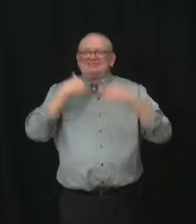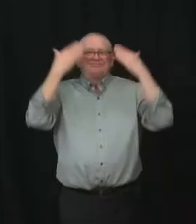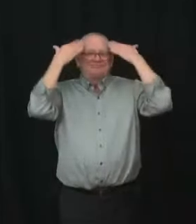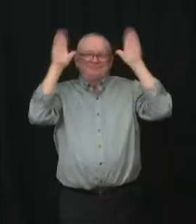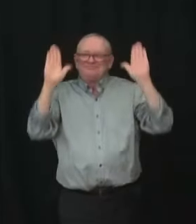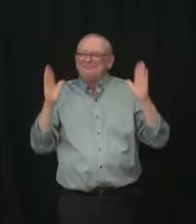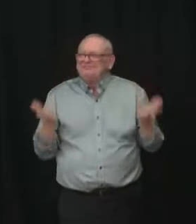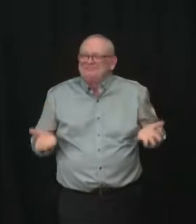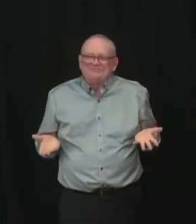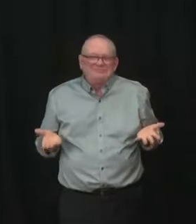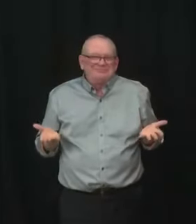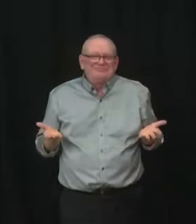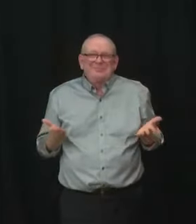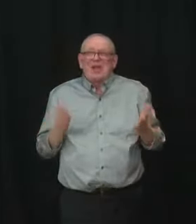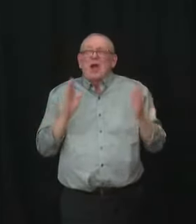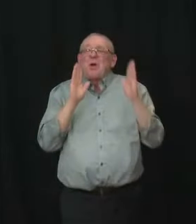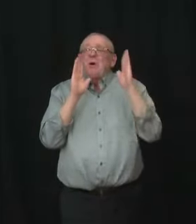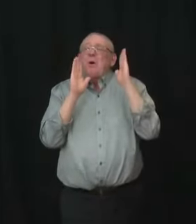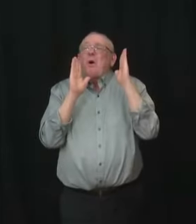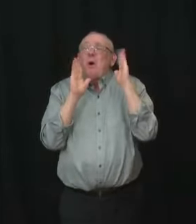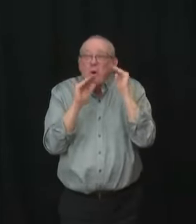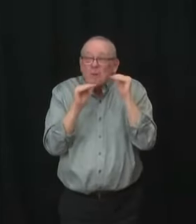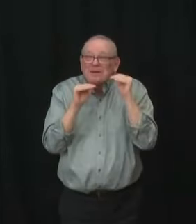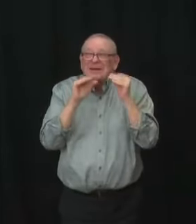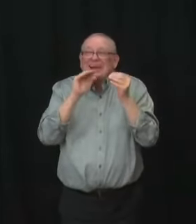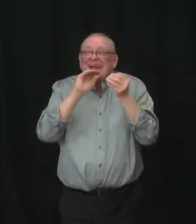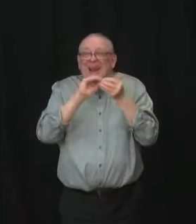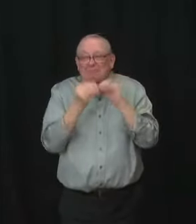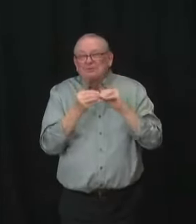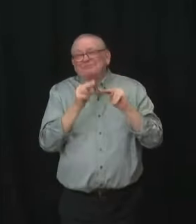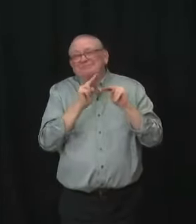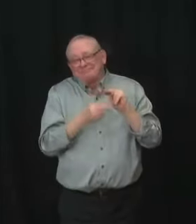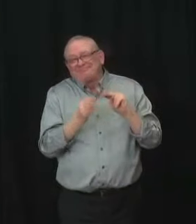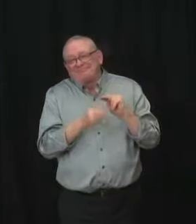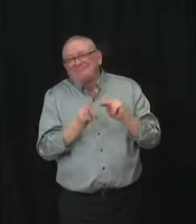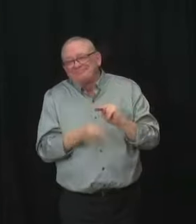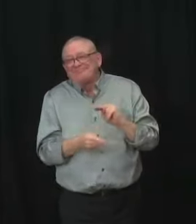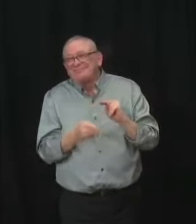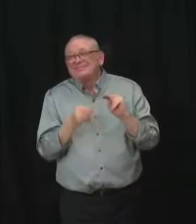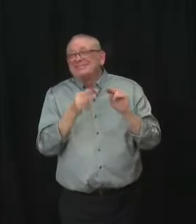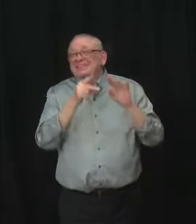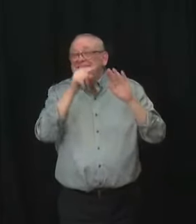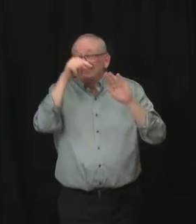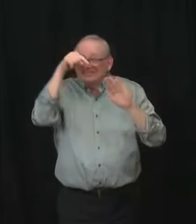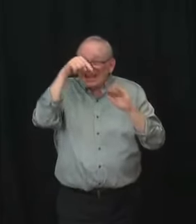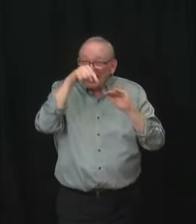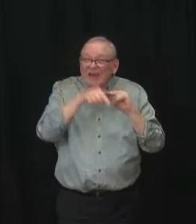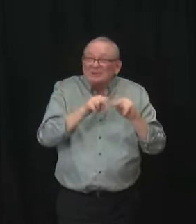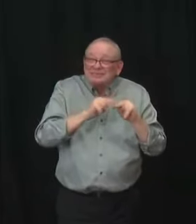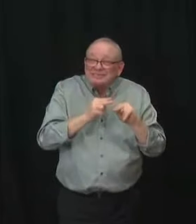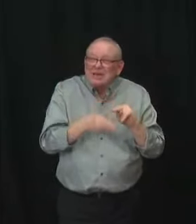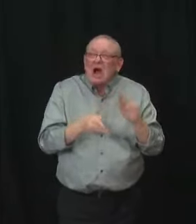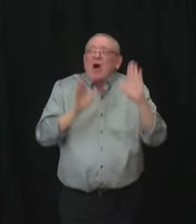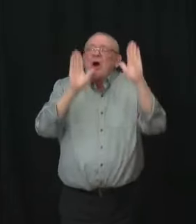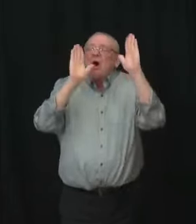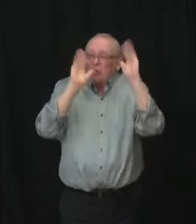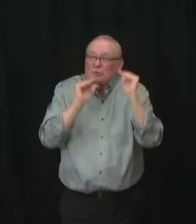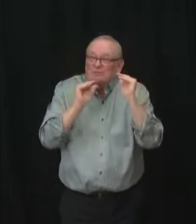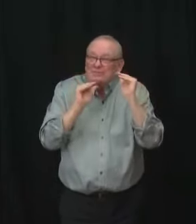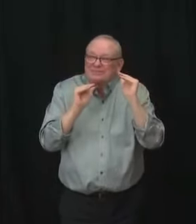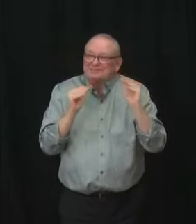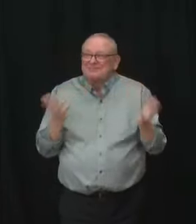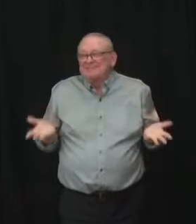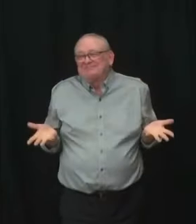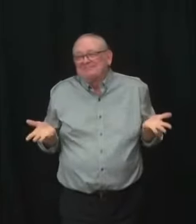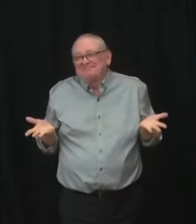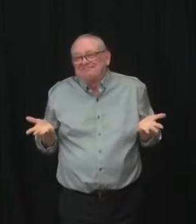uh, that, that number of cases, uh, are on the, on the downslope. Um, but as, as we said today, hospitalizations